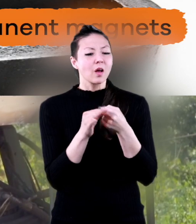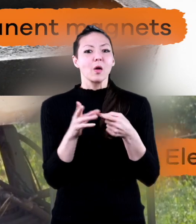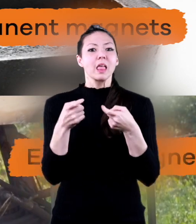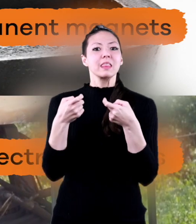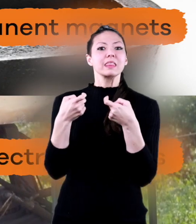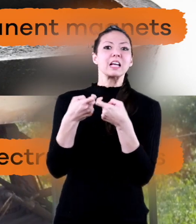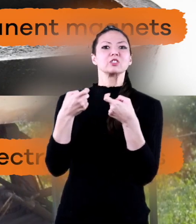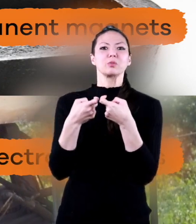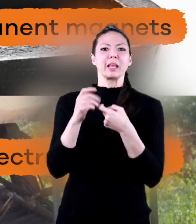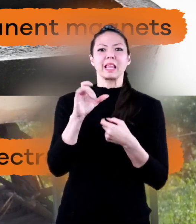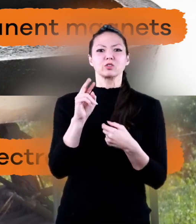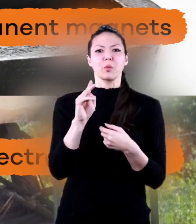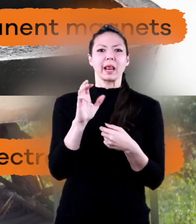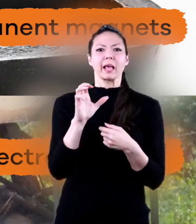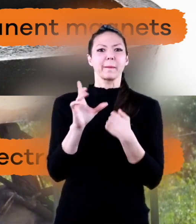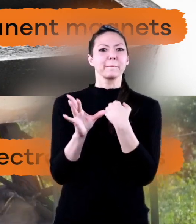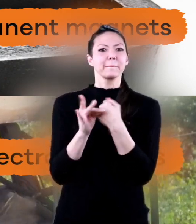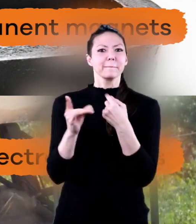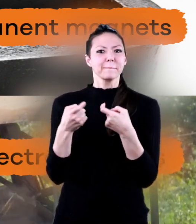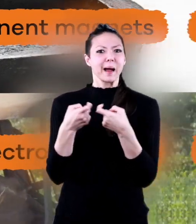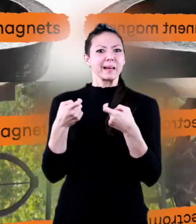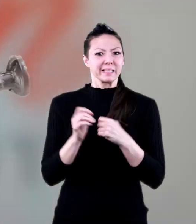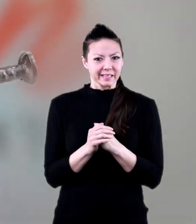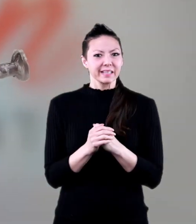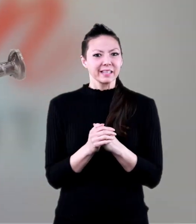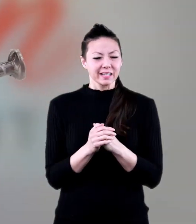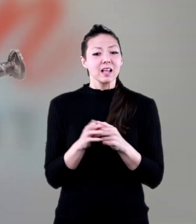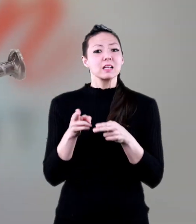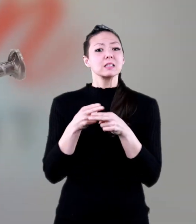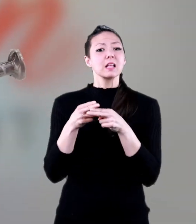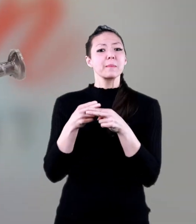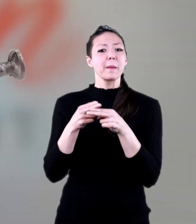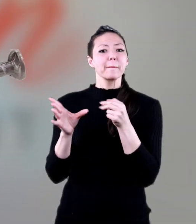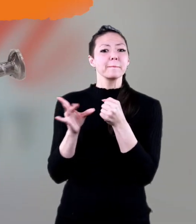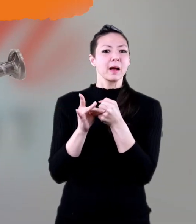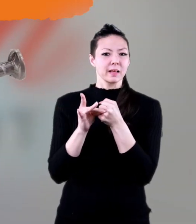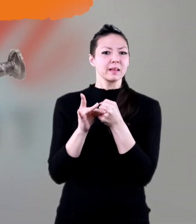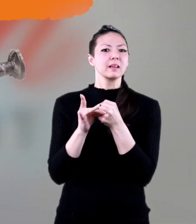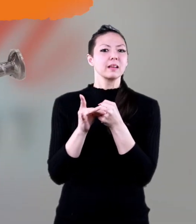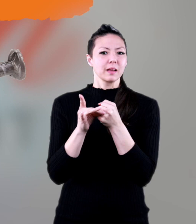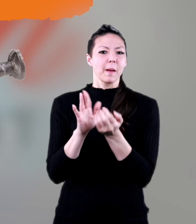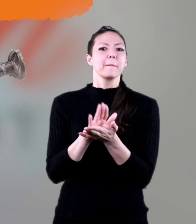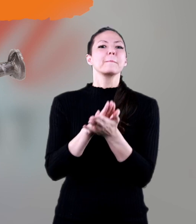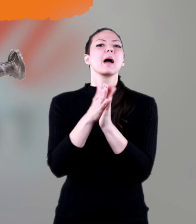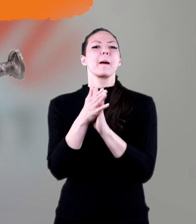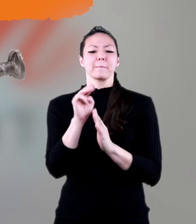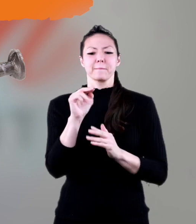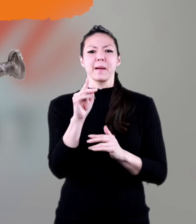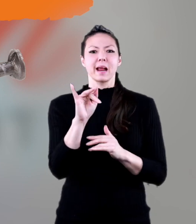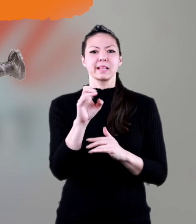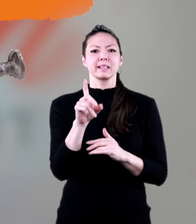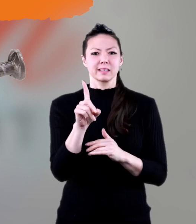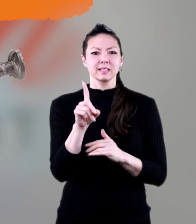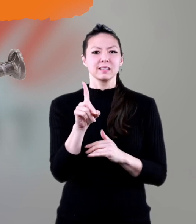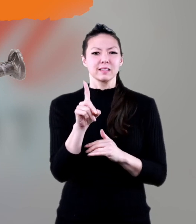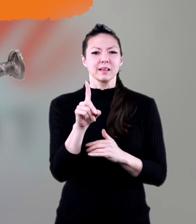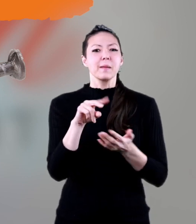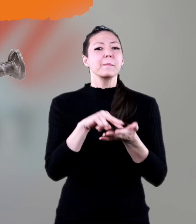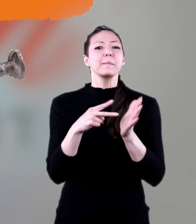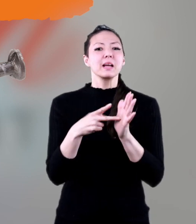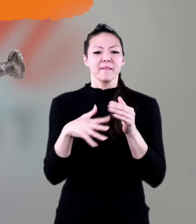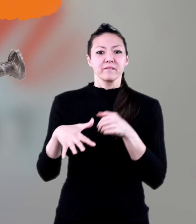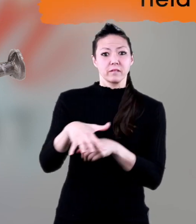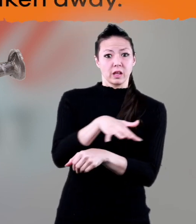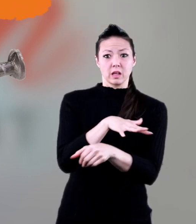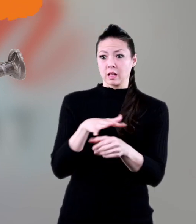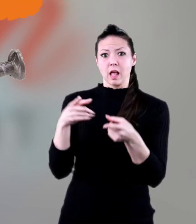and electromagnets. Temporary magnets become magnetized when a magnetic field